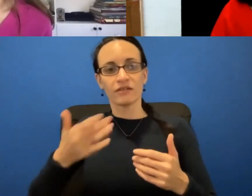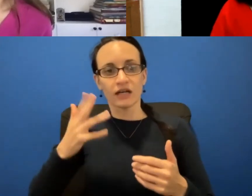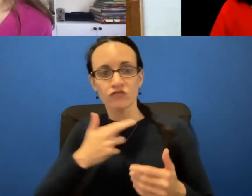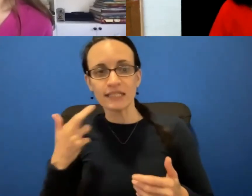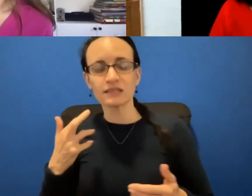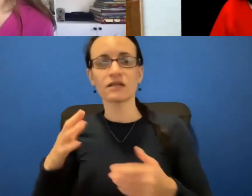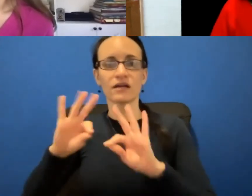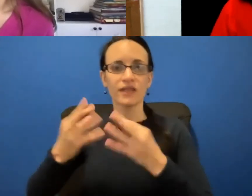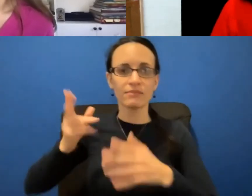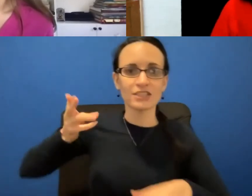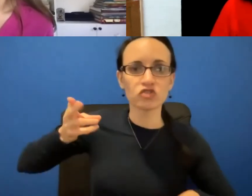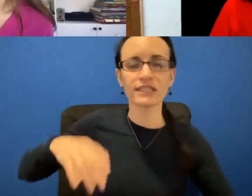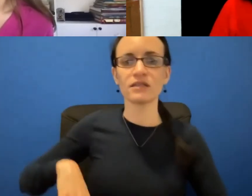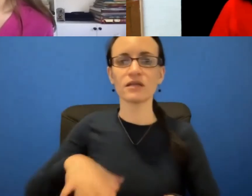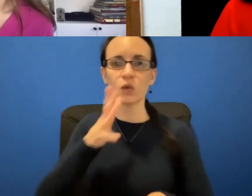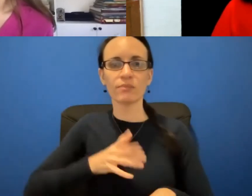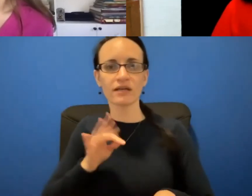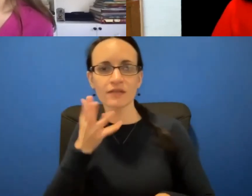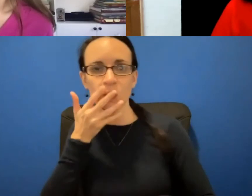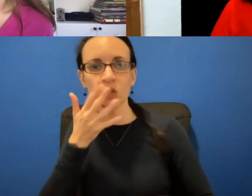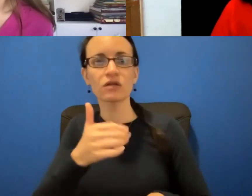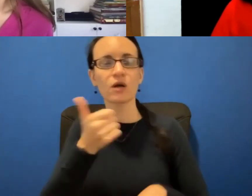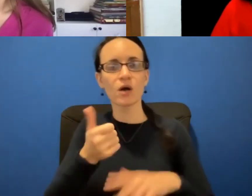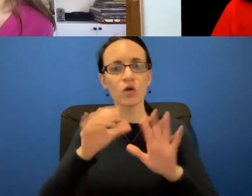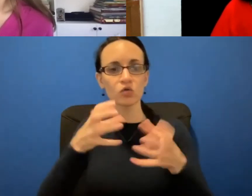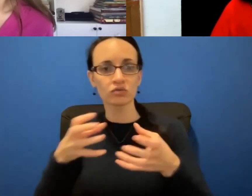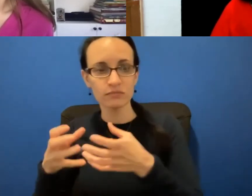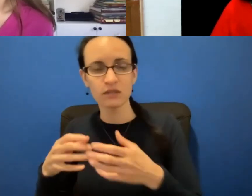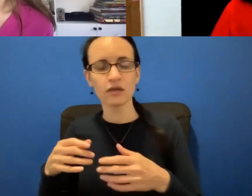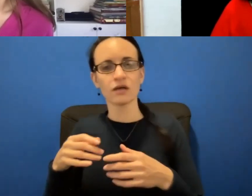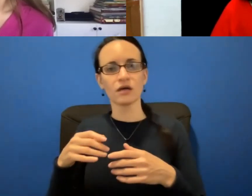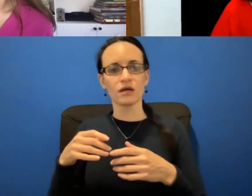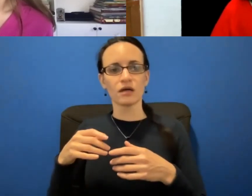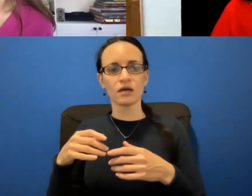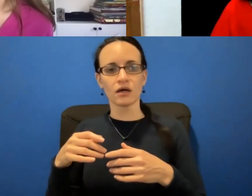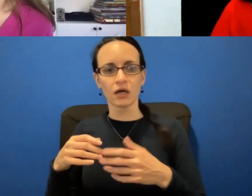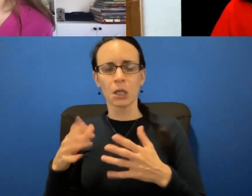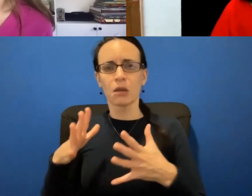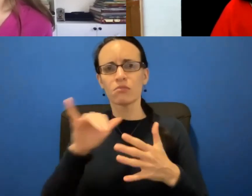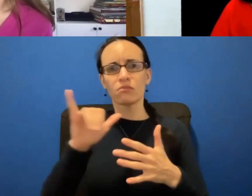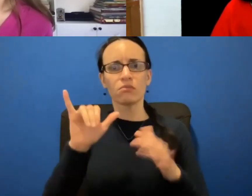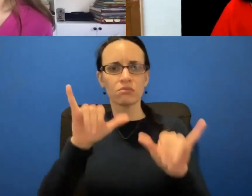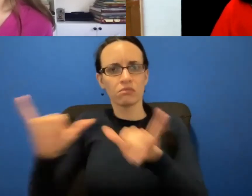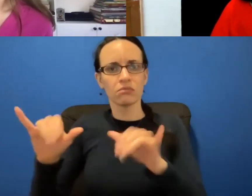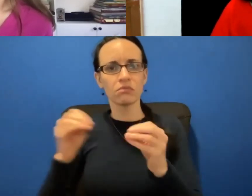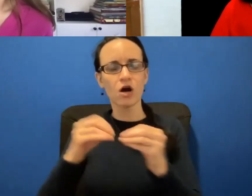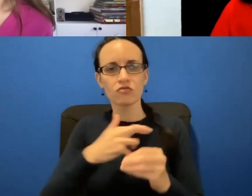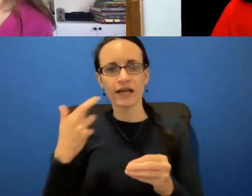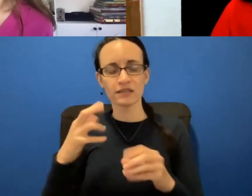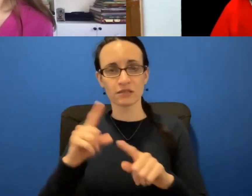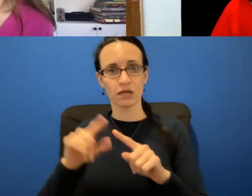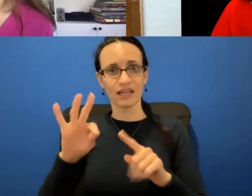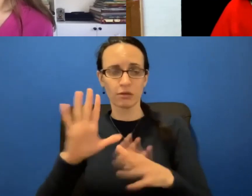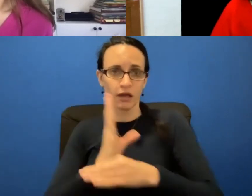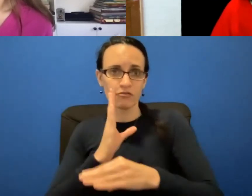or other groups, then starting at the age of 40 and finding out whether you have dense tissue at the age of 40 should be sufficient.